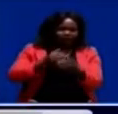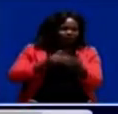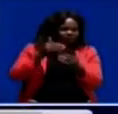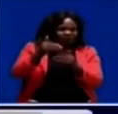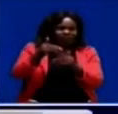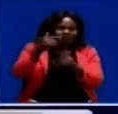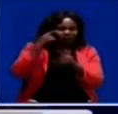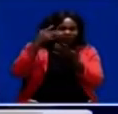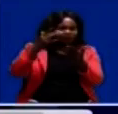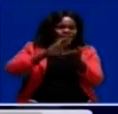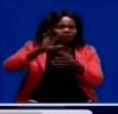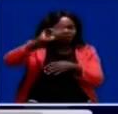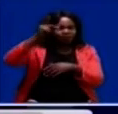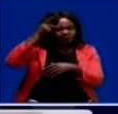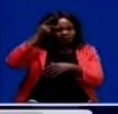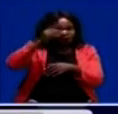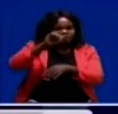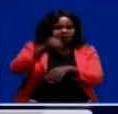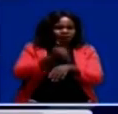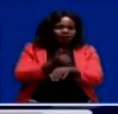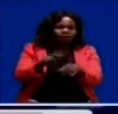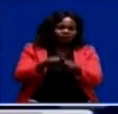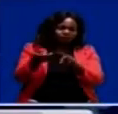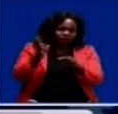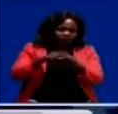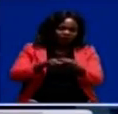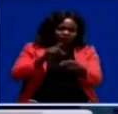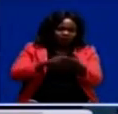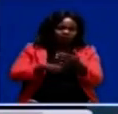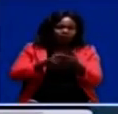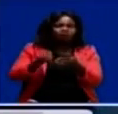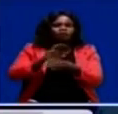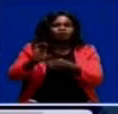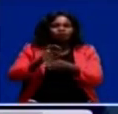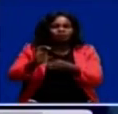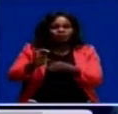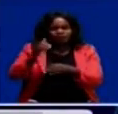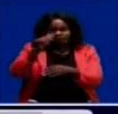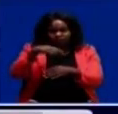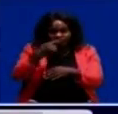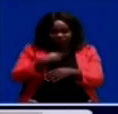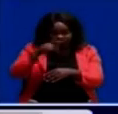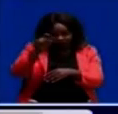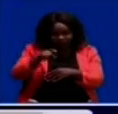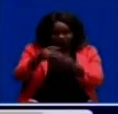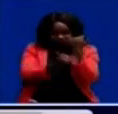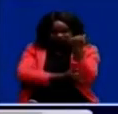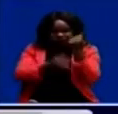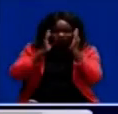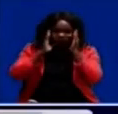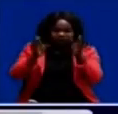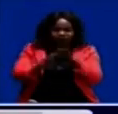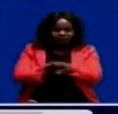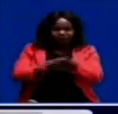owing to political stability and an increase in the price of copper. Mr. Nkamba, however, said there is need for the country to focus on